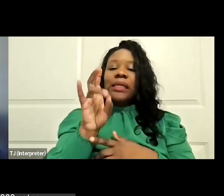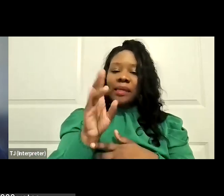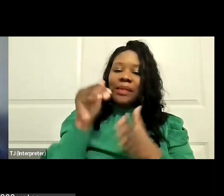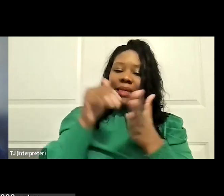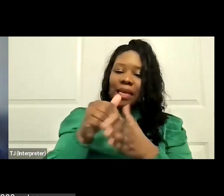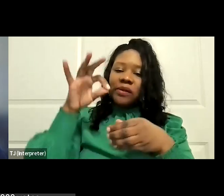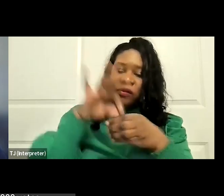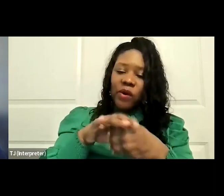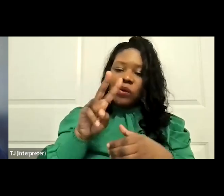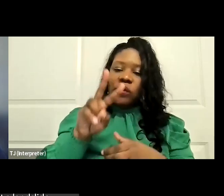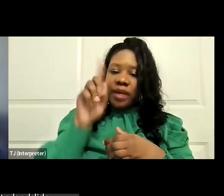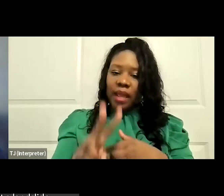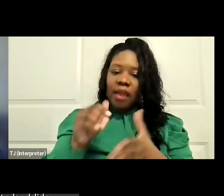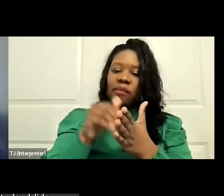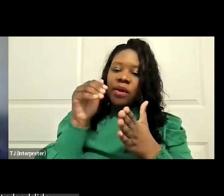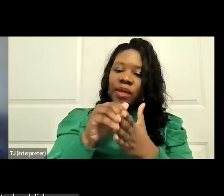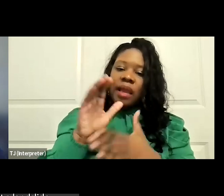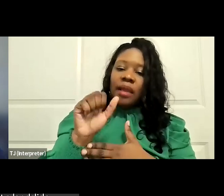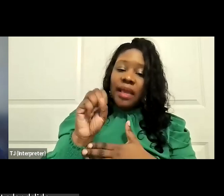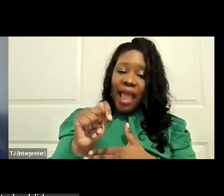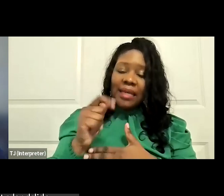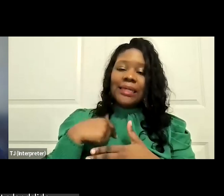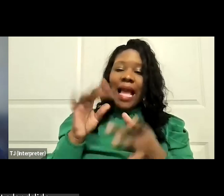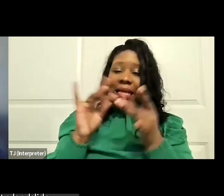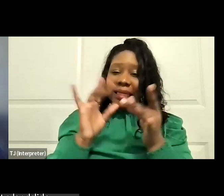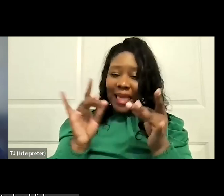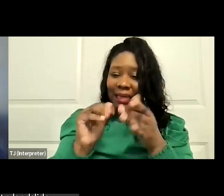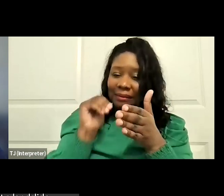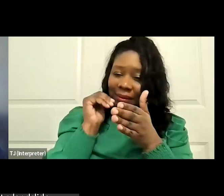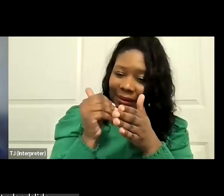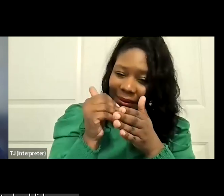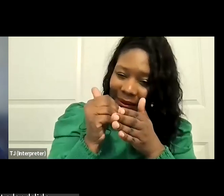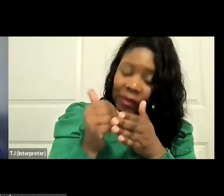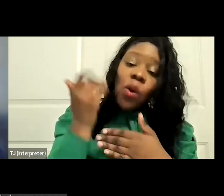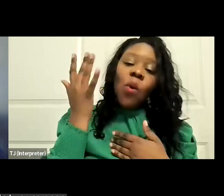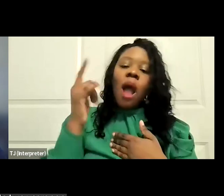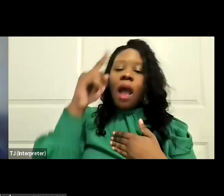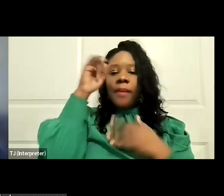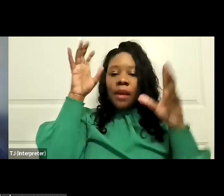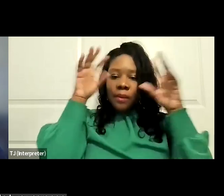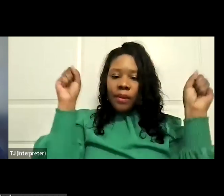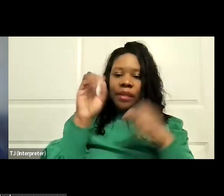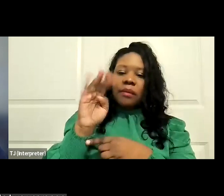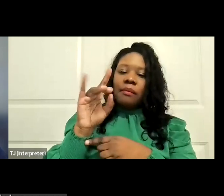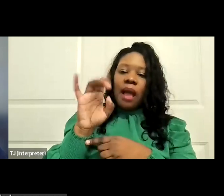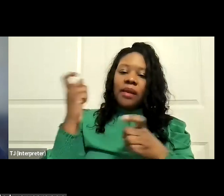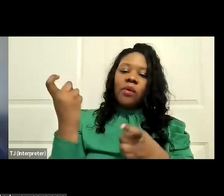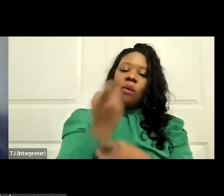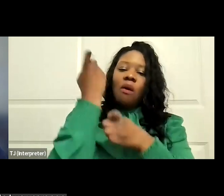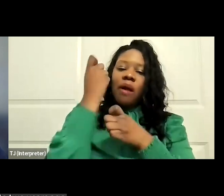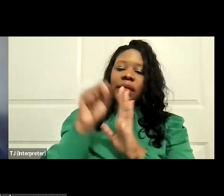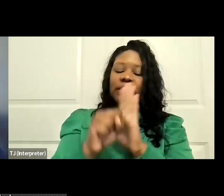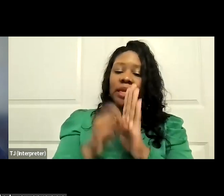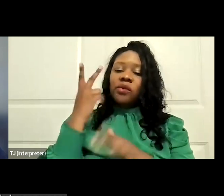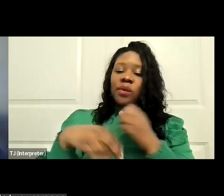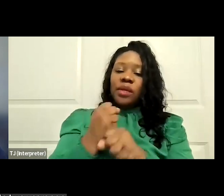out of two and a half million cast. I call that a landslide because, of course, President Biden won the state two years ago with